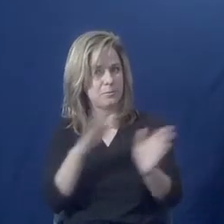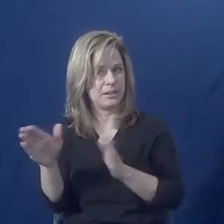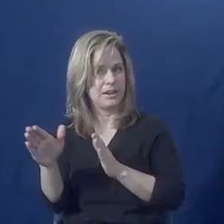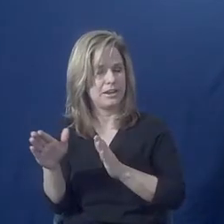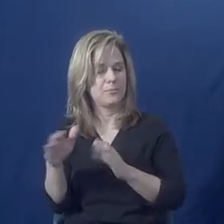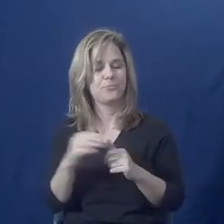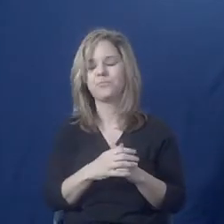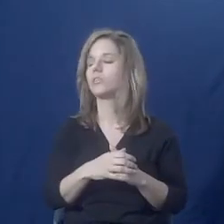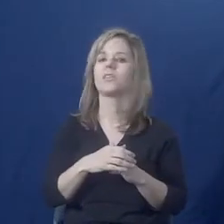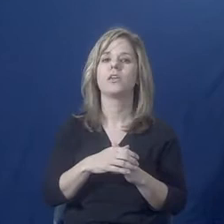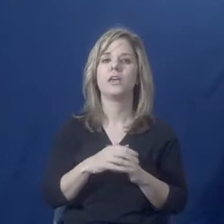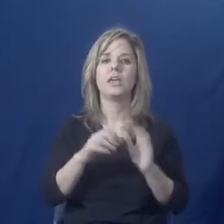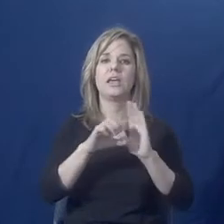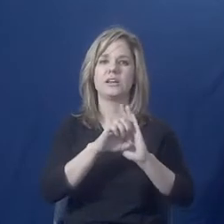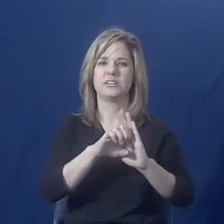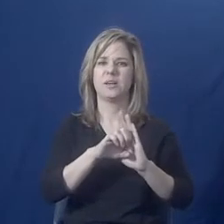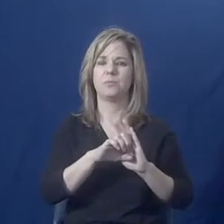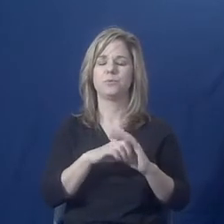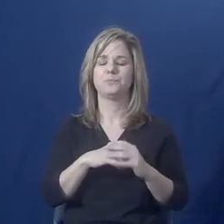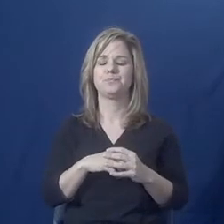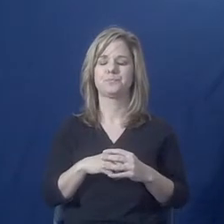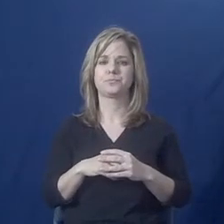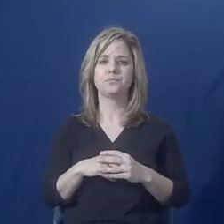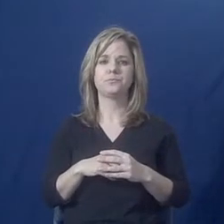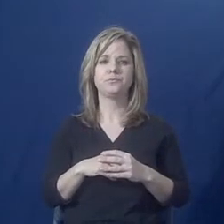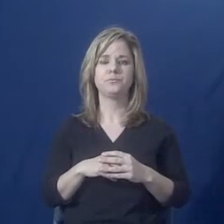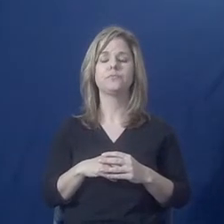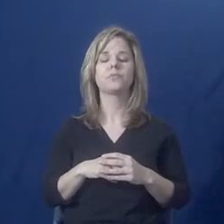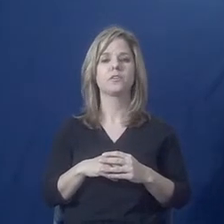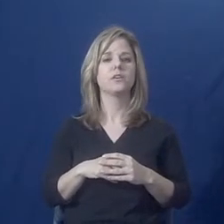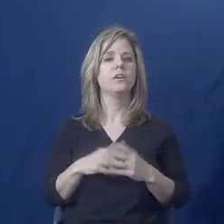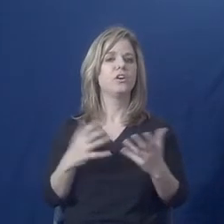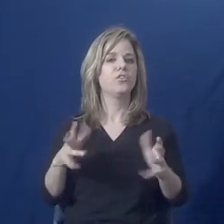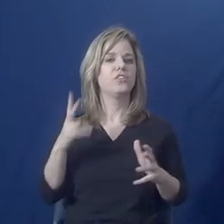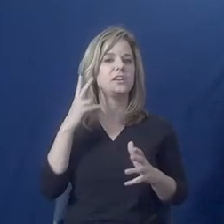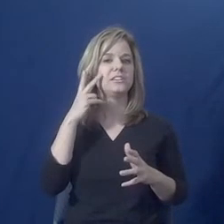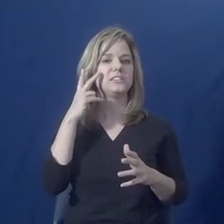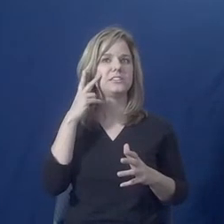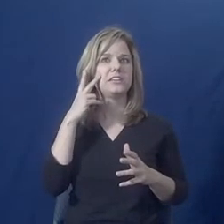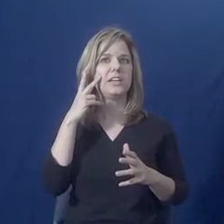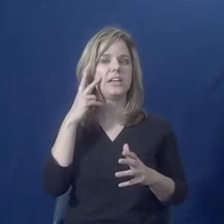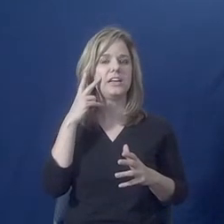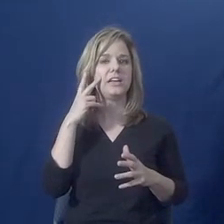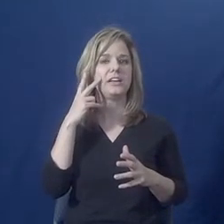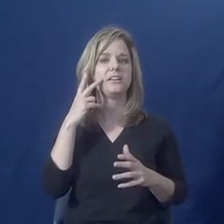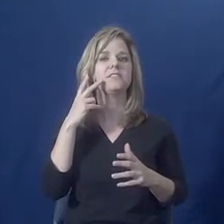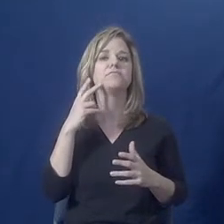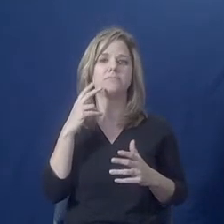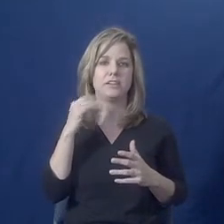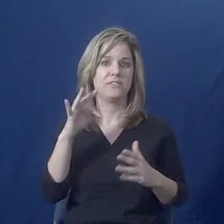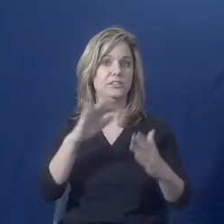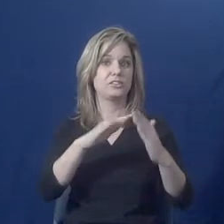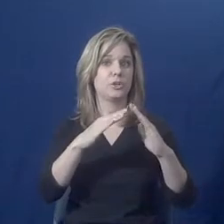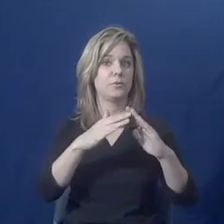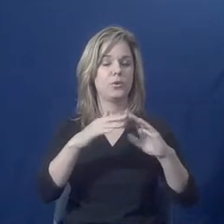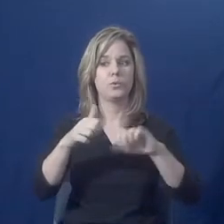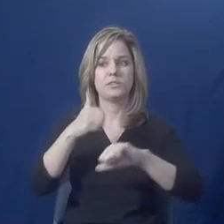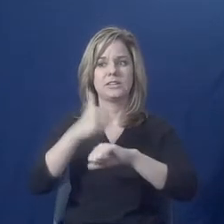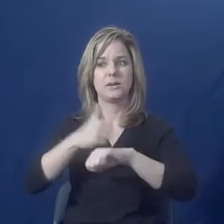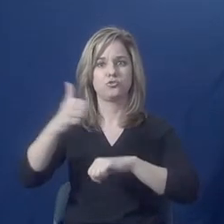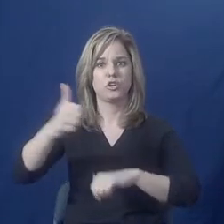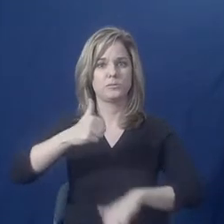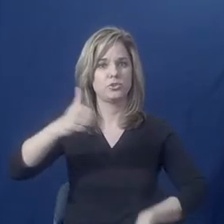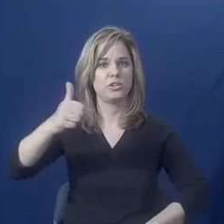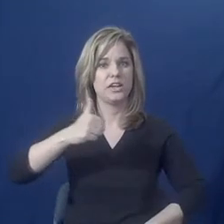communities where building up the transportation options for people with disabilities who receive some